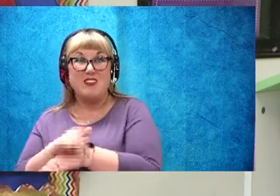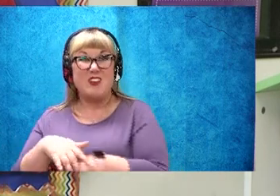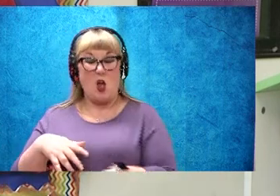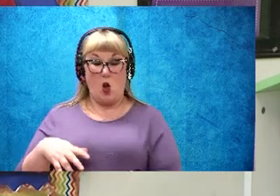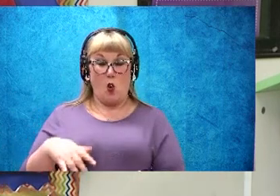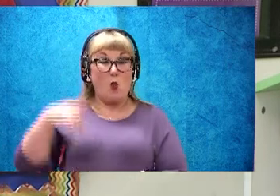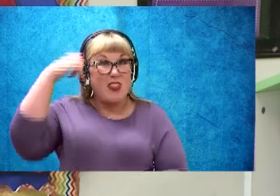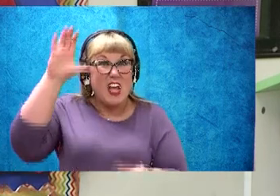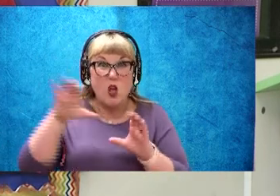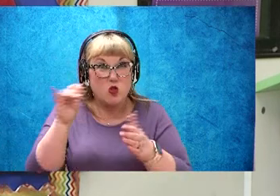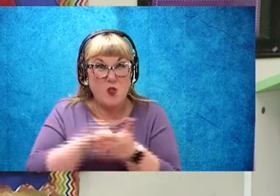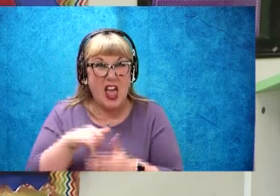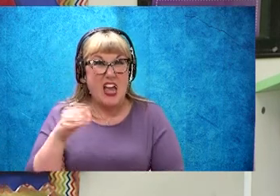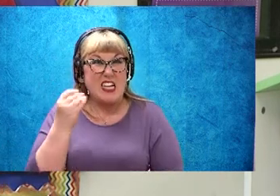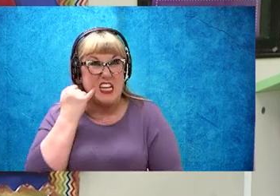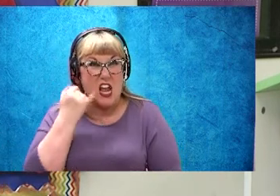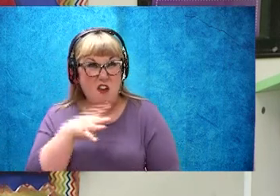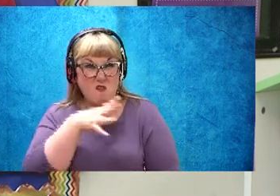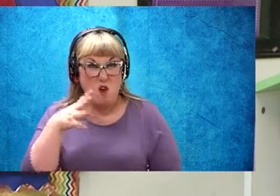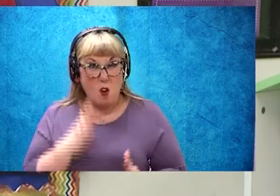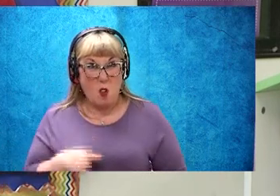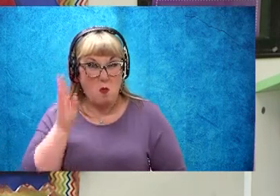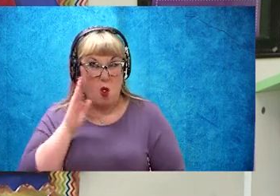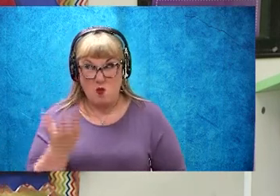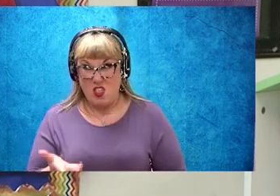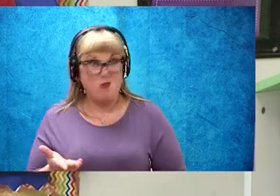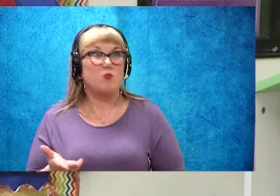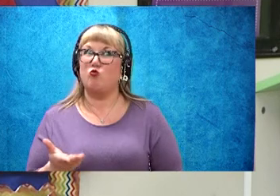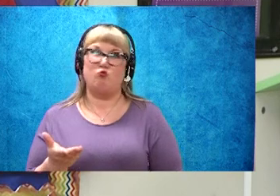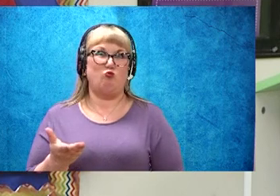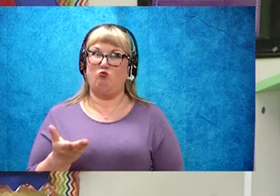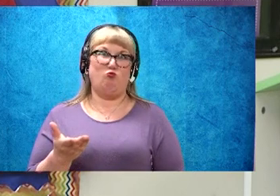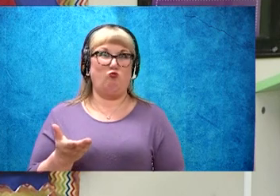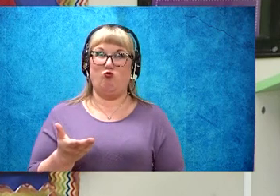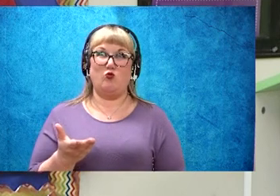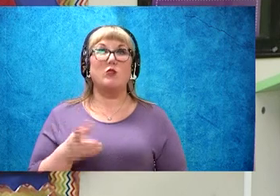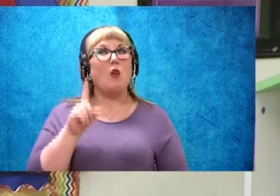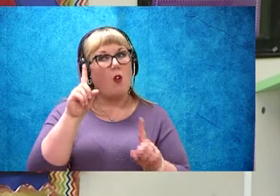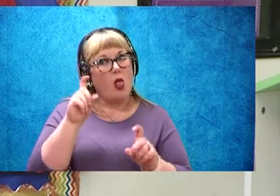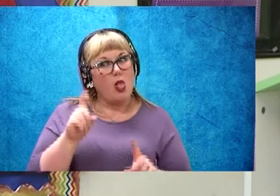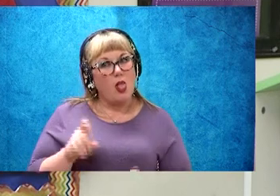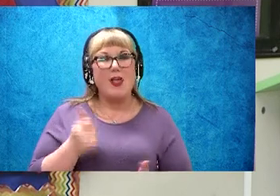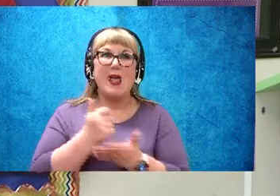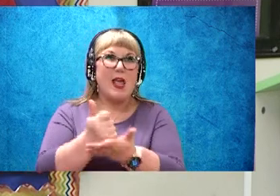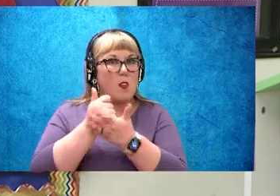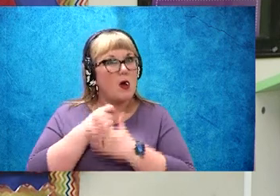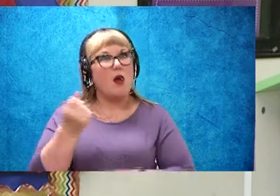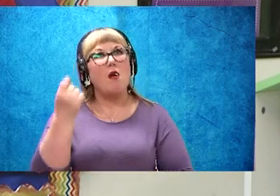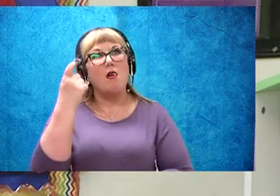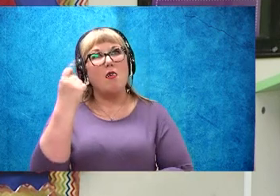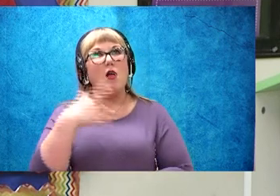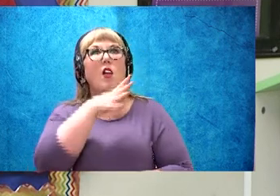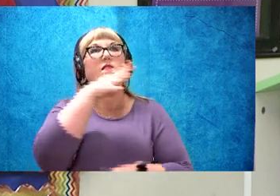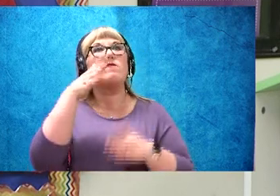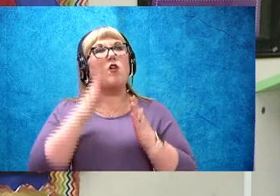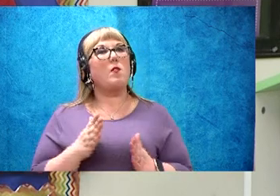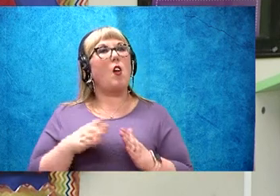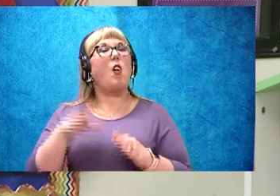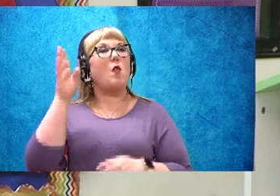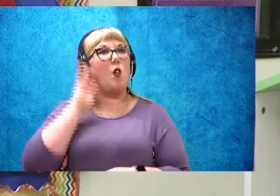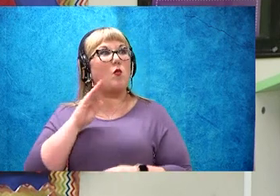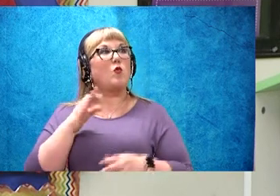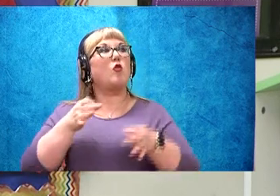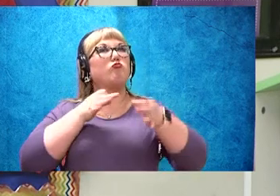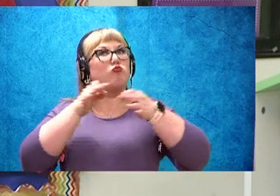I don't think so. So asking questions throughout the story help us to understand Farmer Brown's description